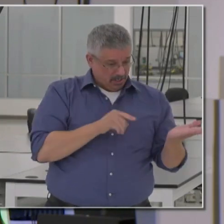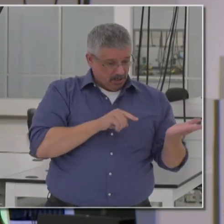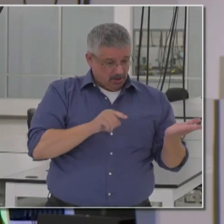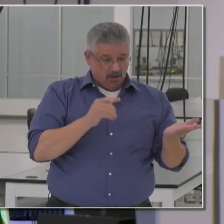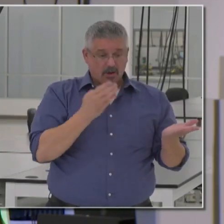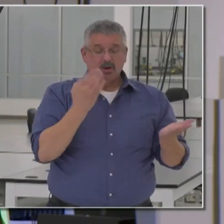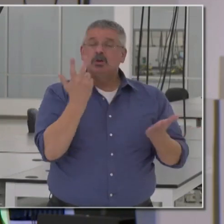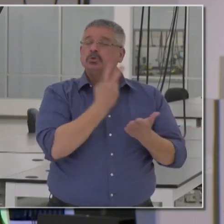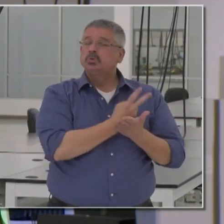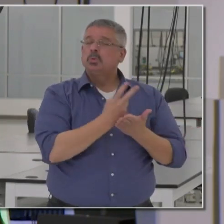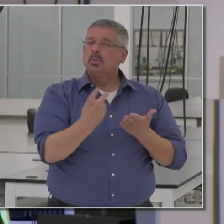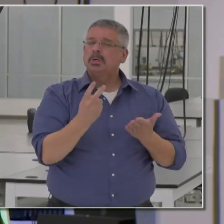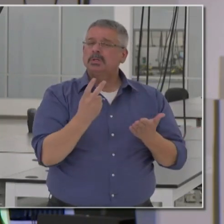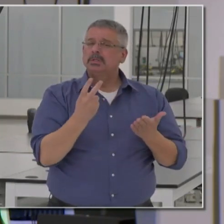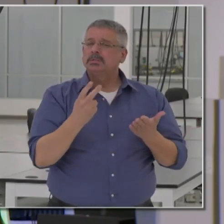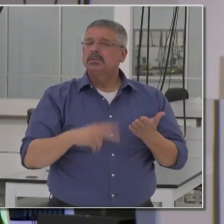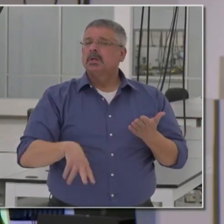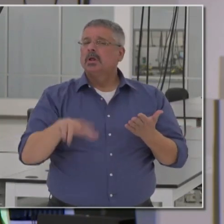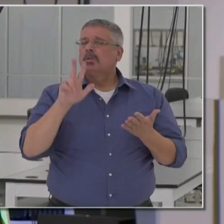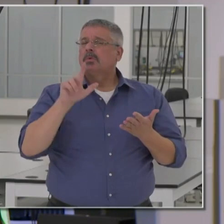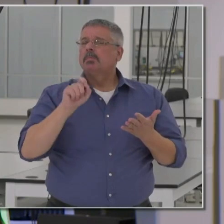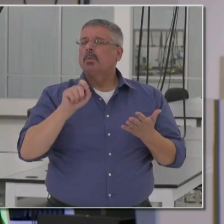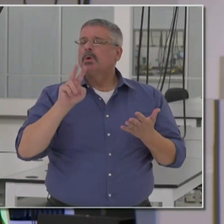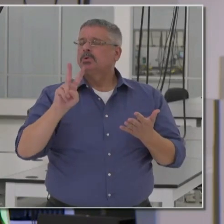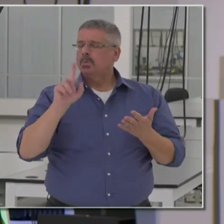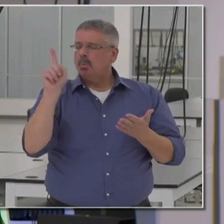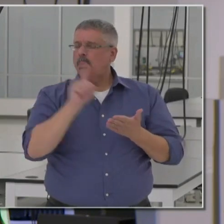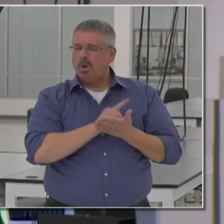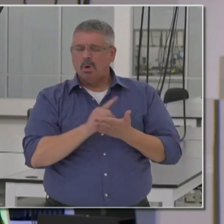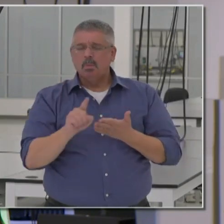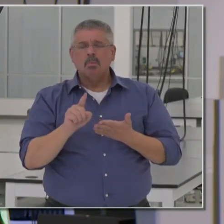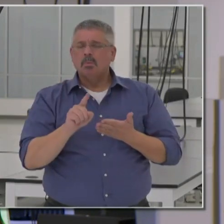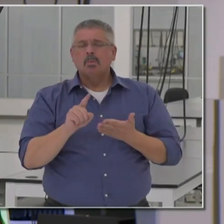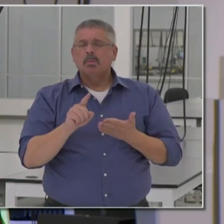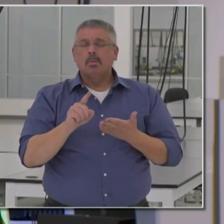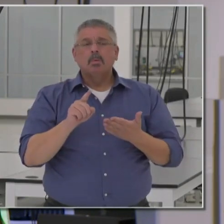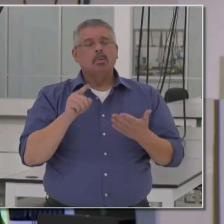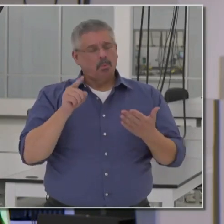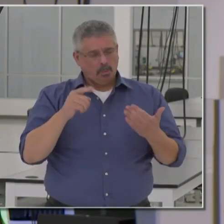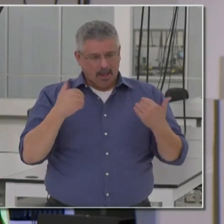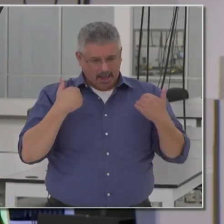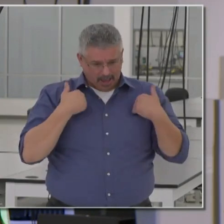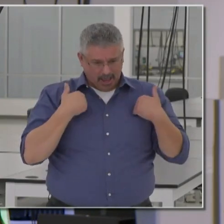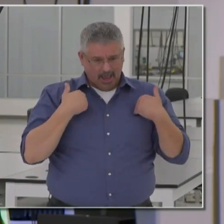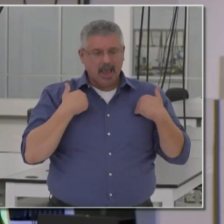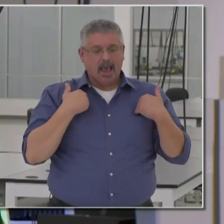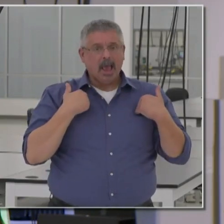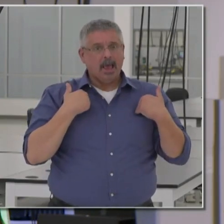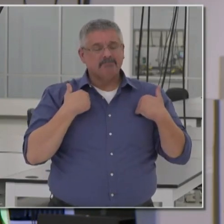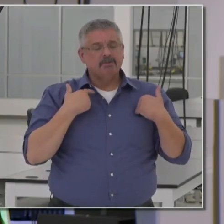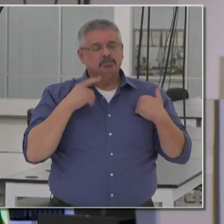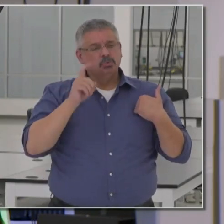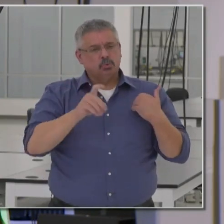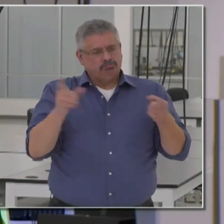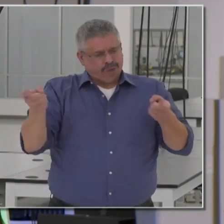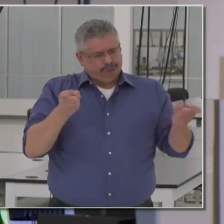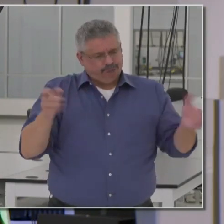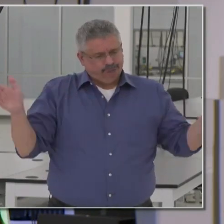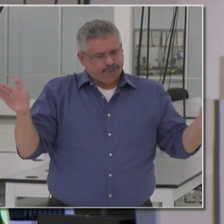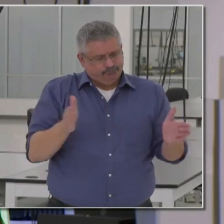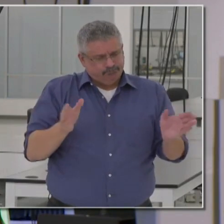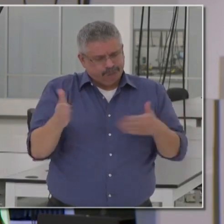14-day period, 3.2 over 7-day. But we are not taking our eye on the ball. We've got to box this disease in.